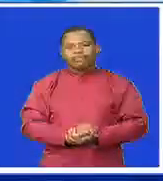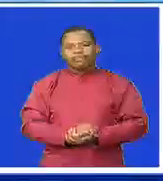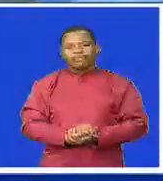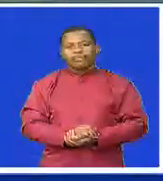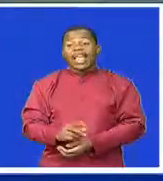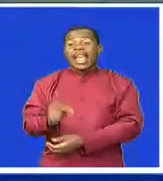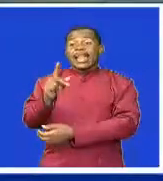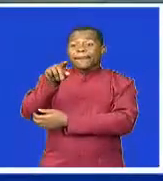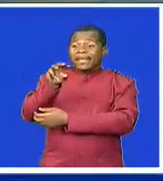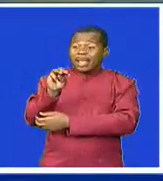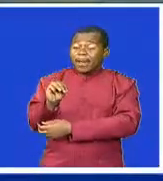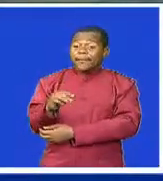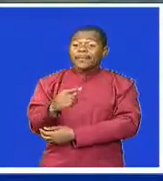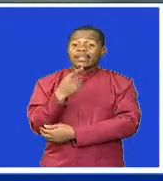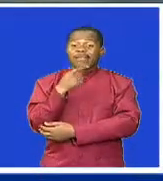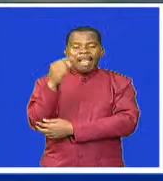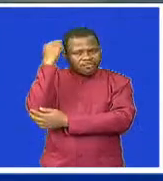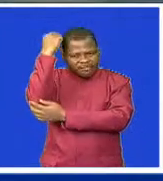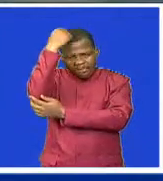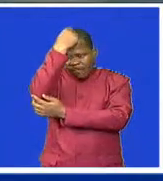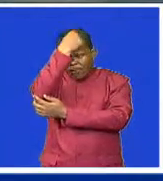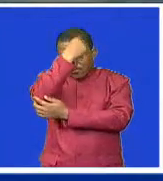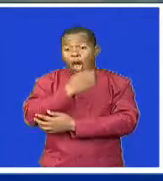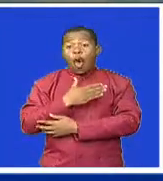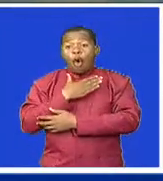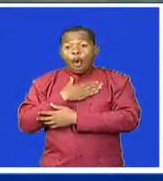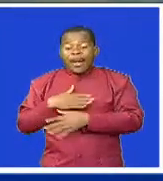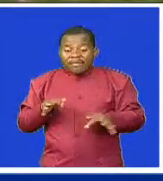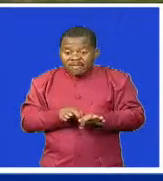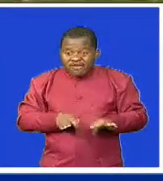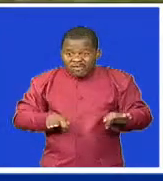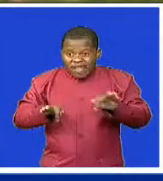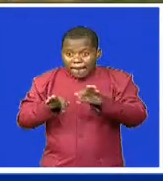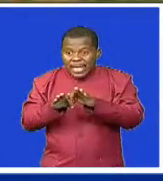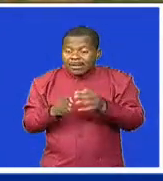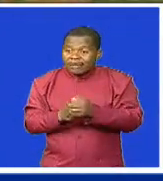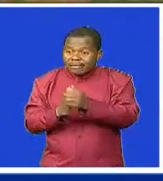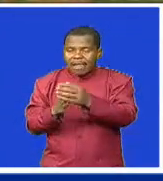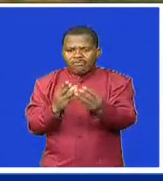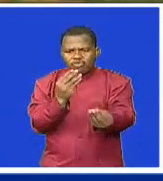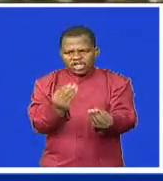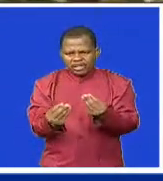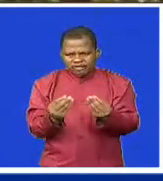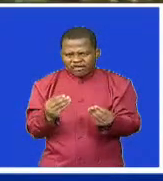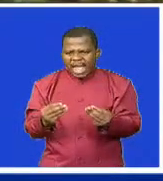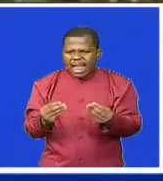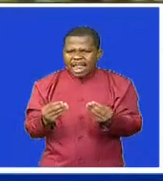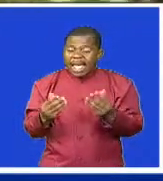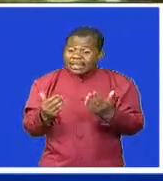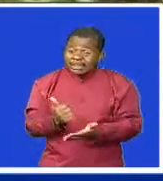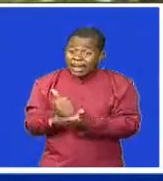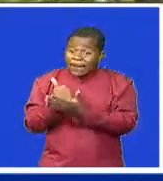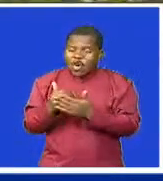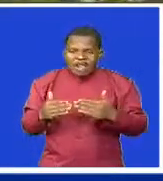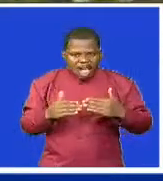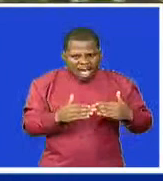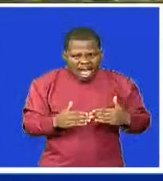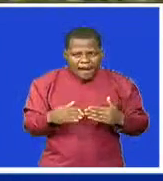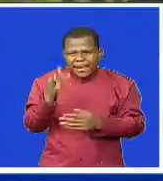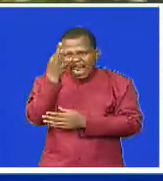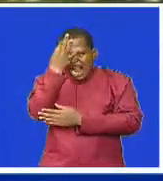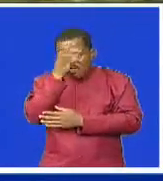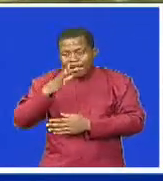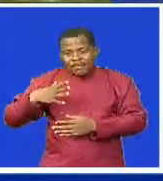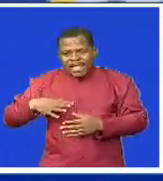The Deputy Prime Minister says His Majesty the King wants to see all child-headed families fully supported by government and